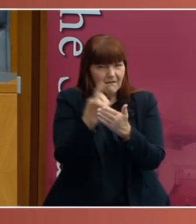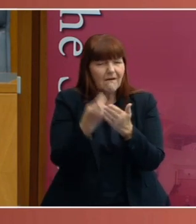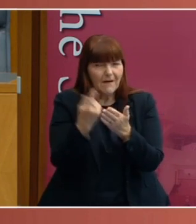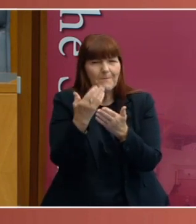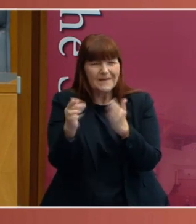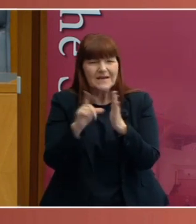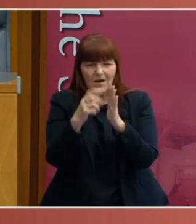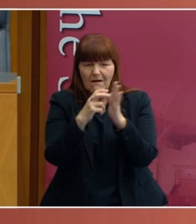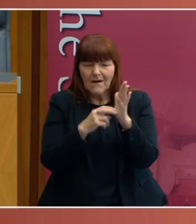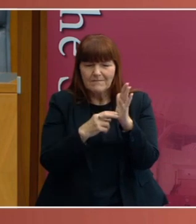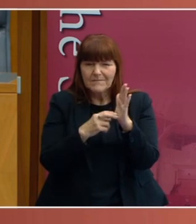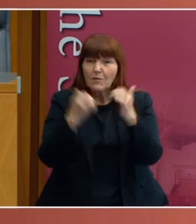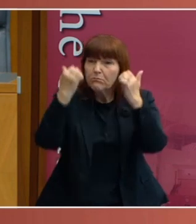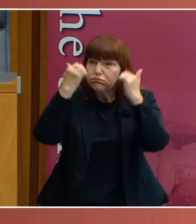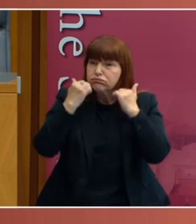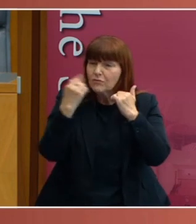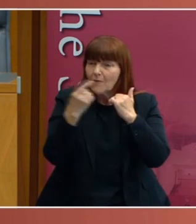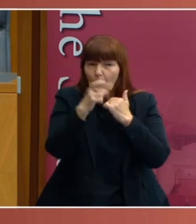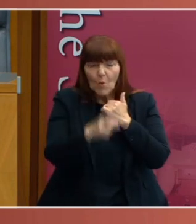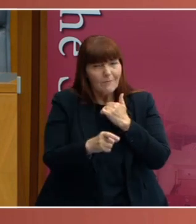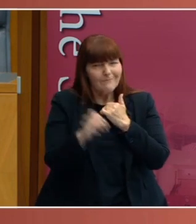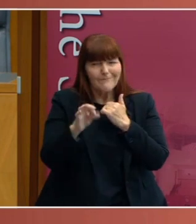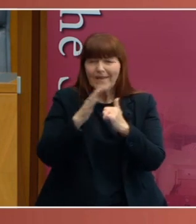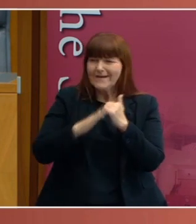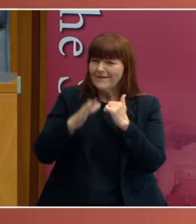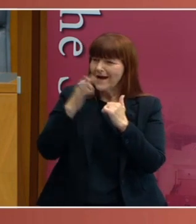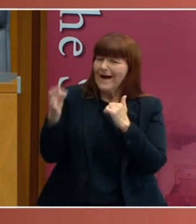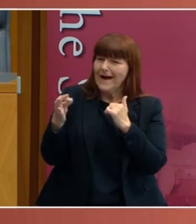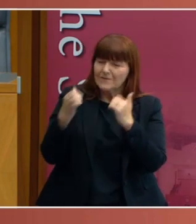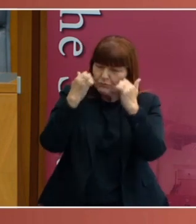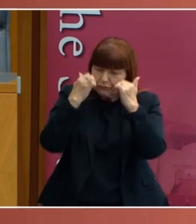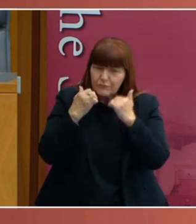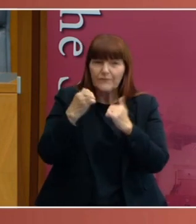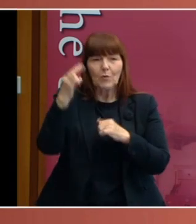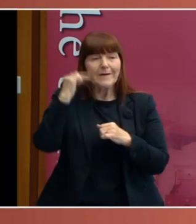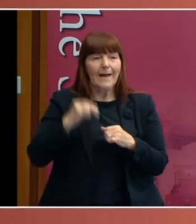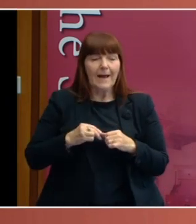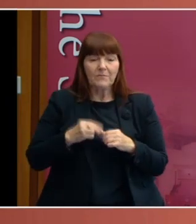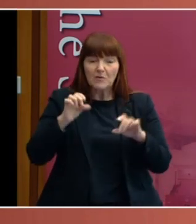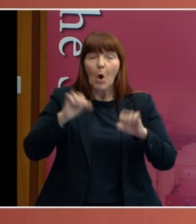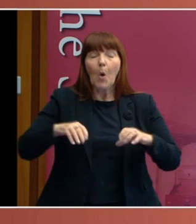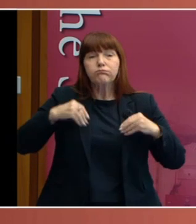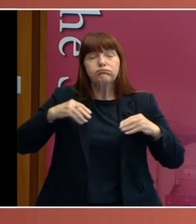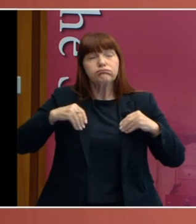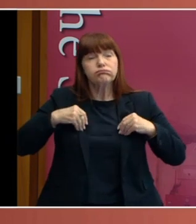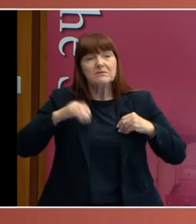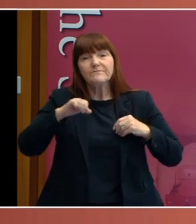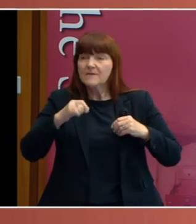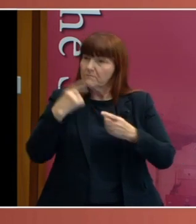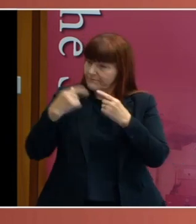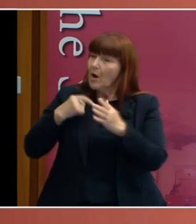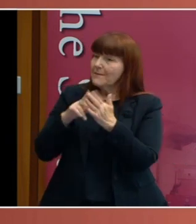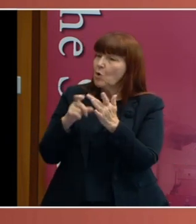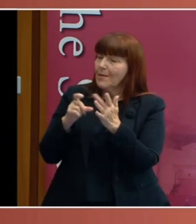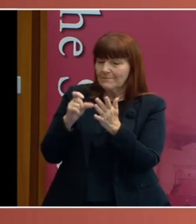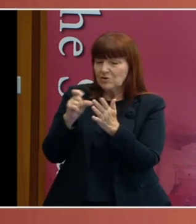So, no one actually required her to provide any proof as to what her name was, et cetera, et cetera. They just went on the basis of what she told them.